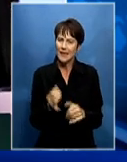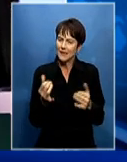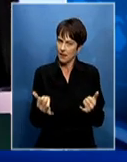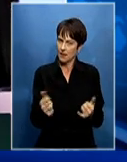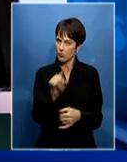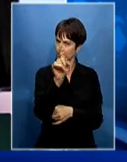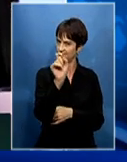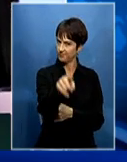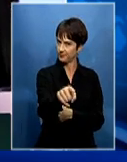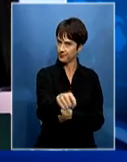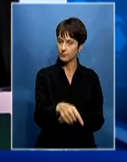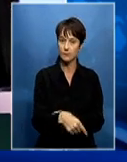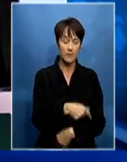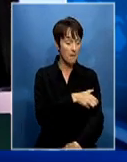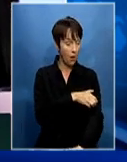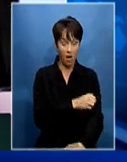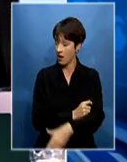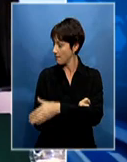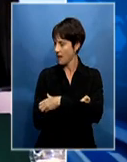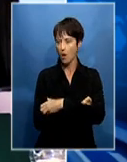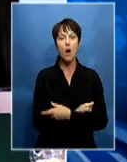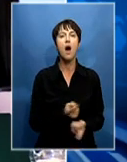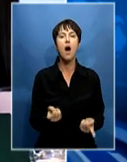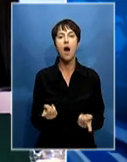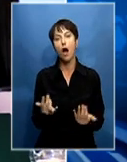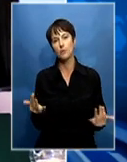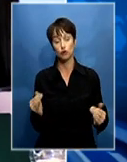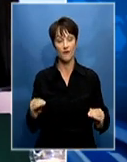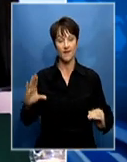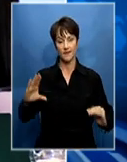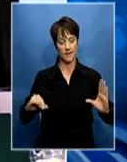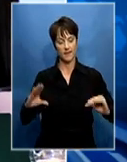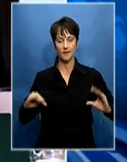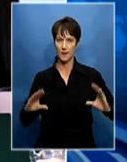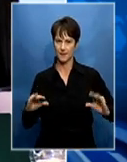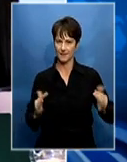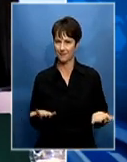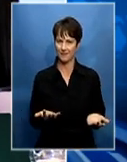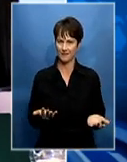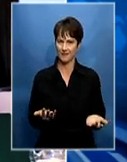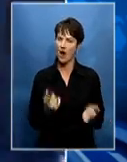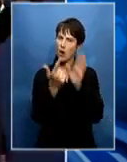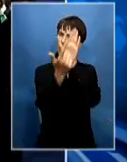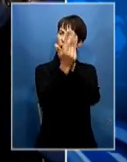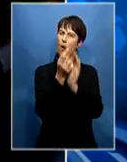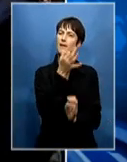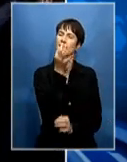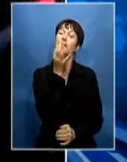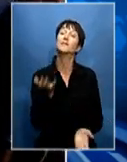power when there is a refusal? That is the real banning question. It's a matter of law, what happened?